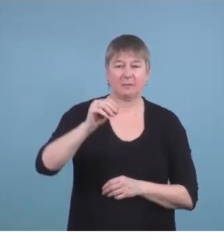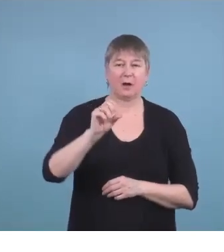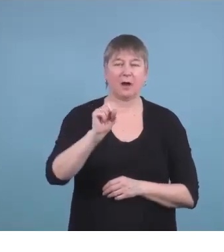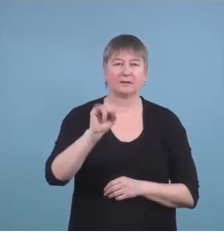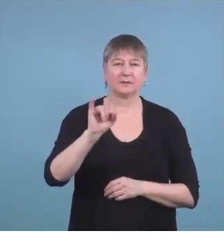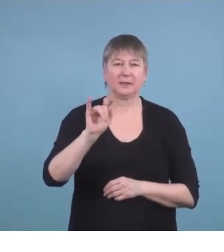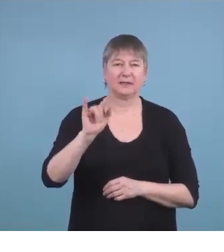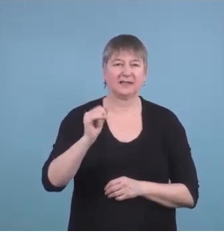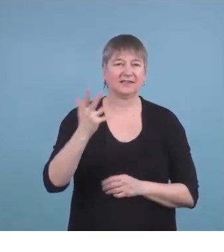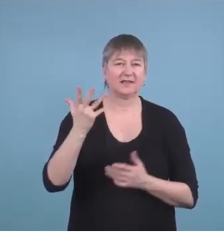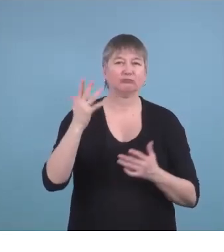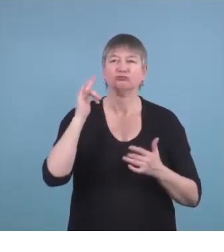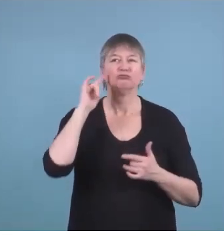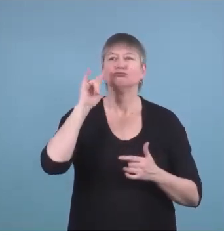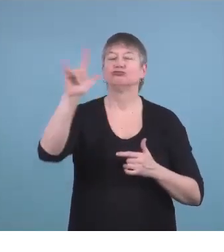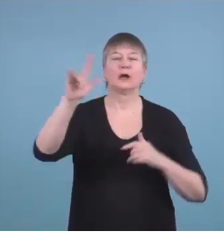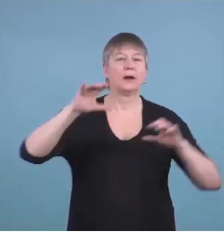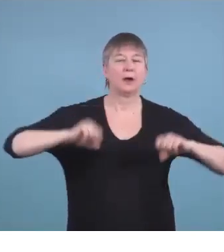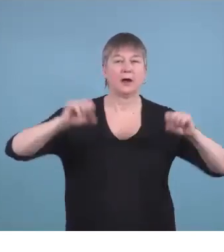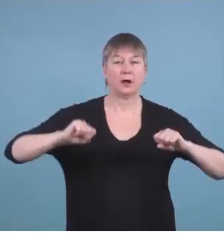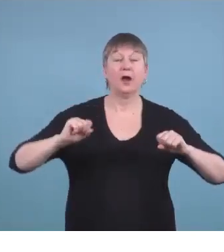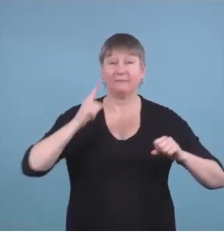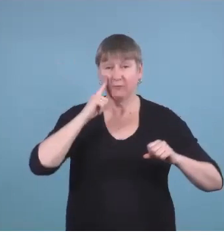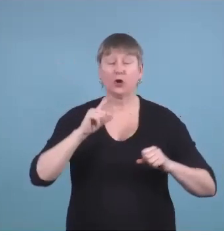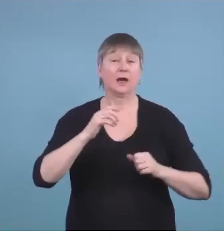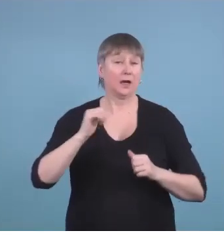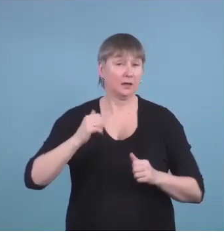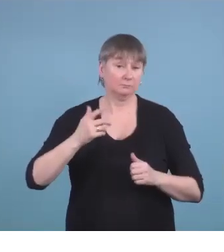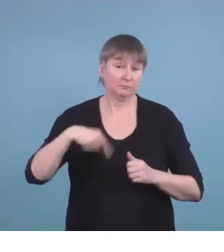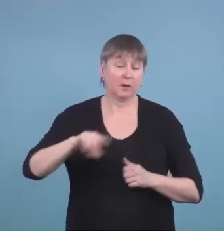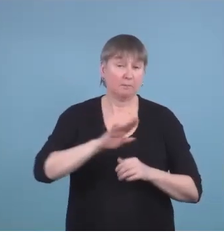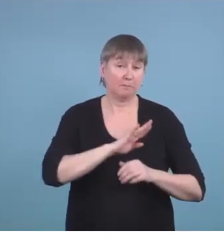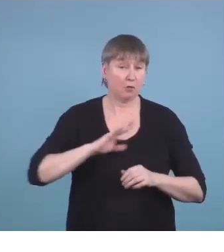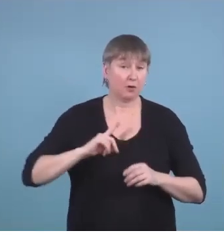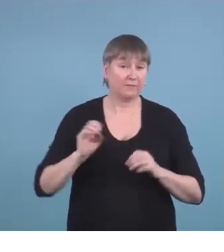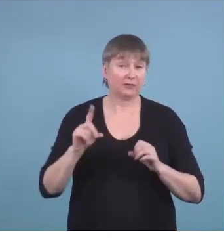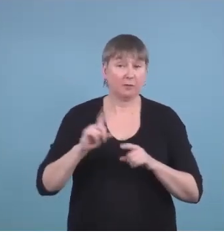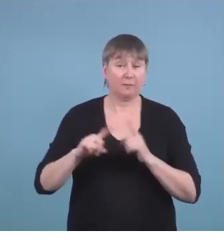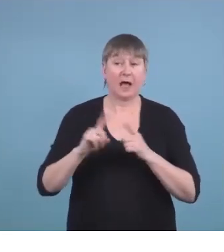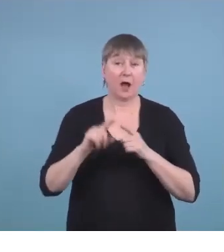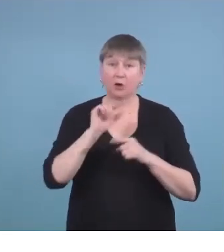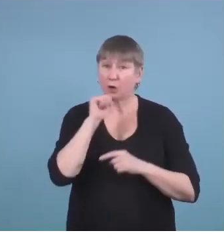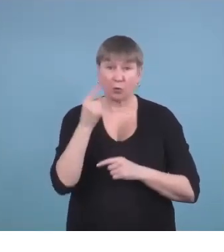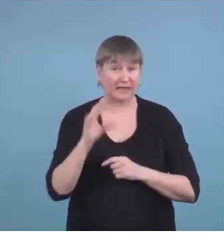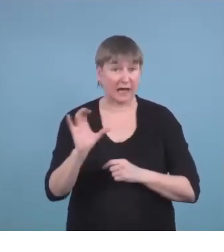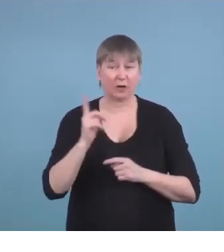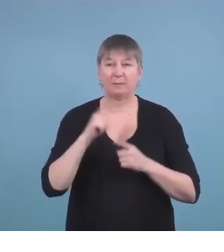Board of Education but also to all the surrounding school districts and we've attempted to